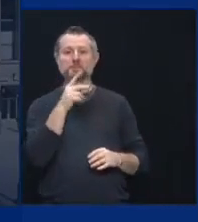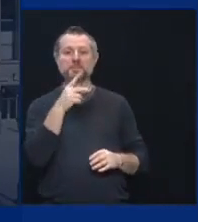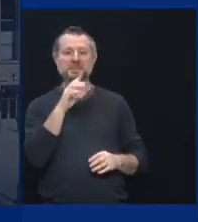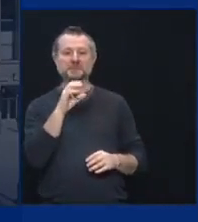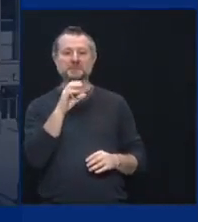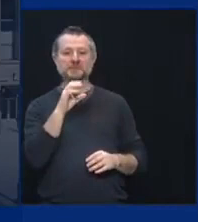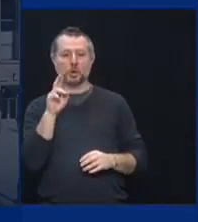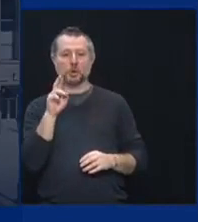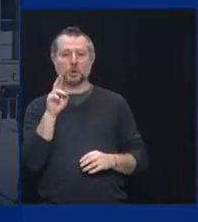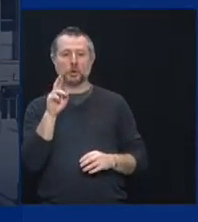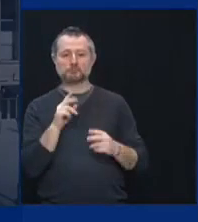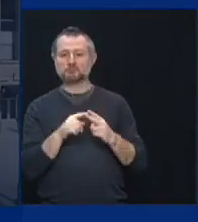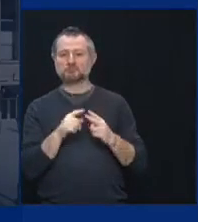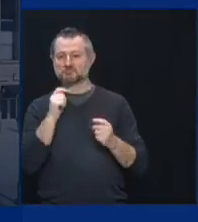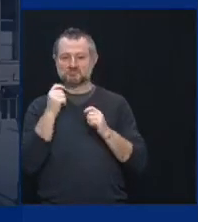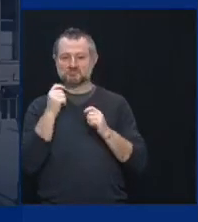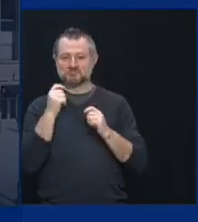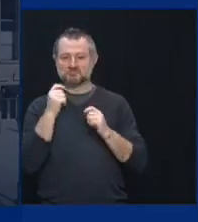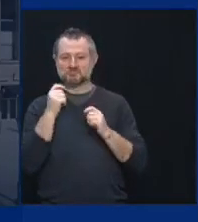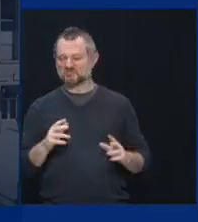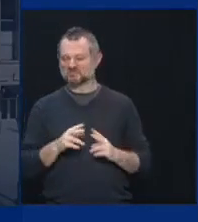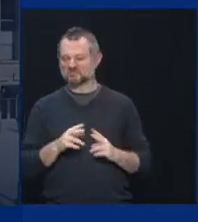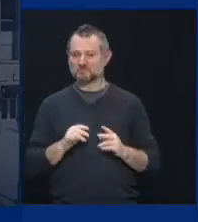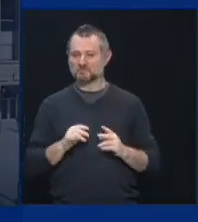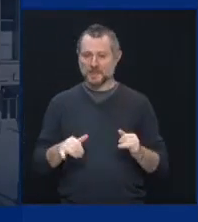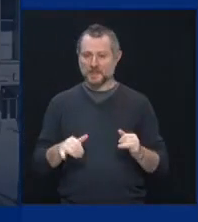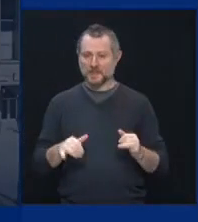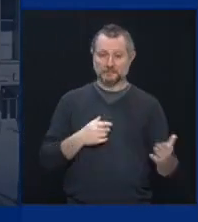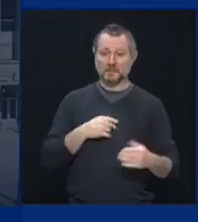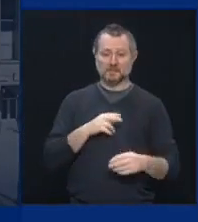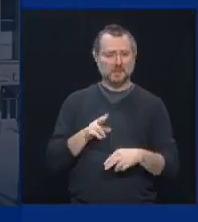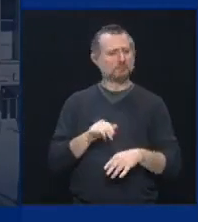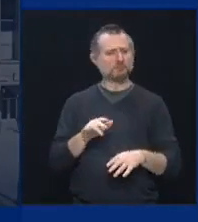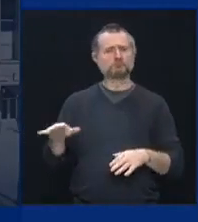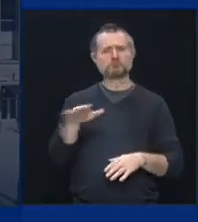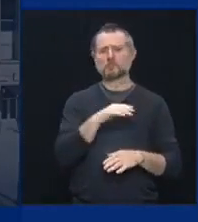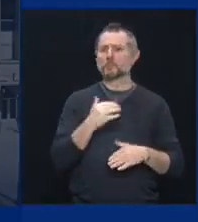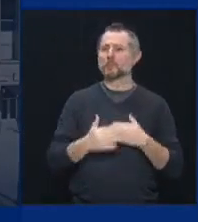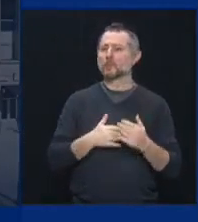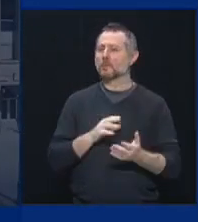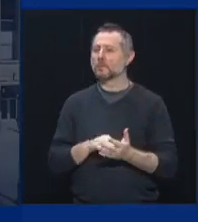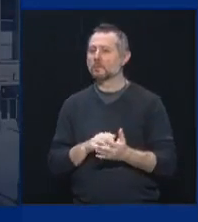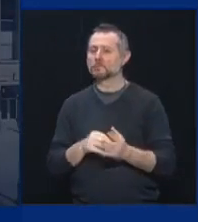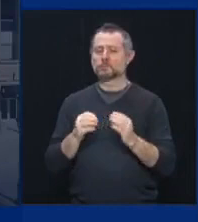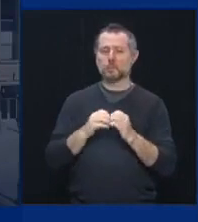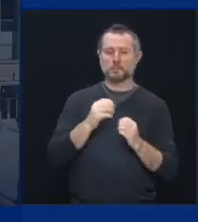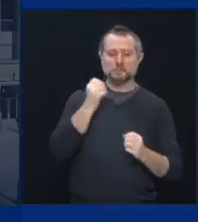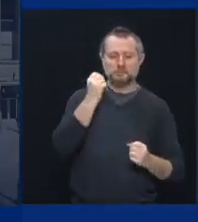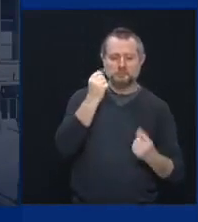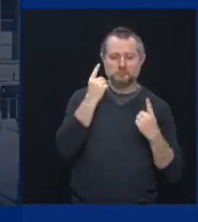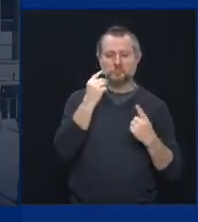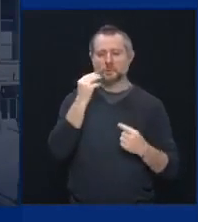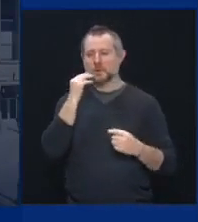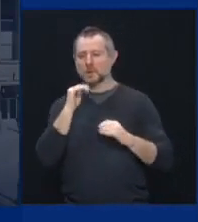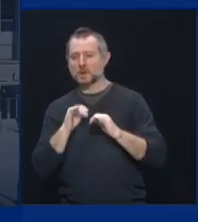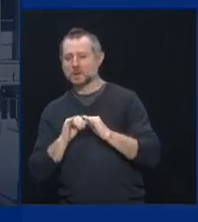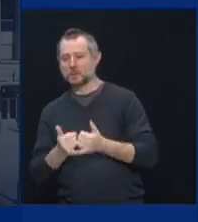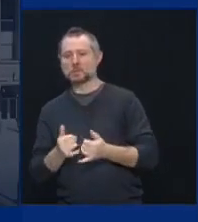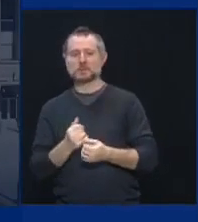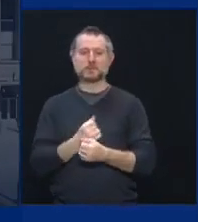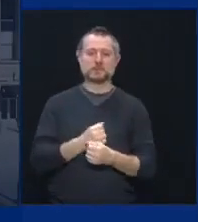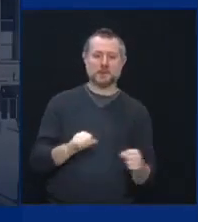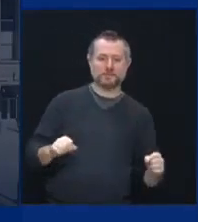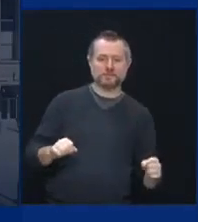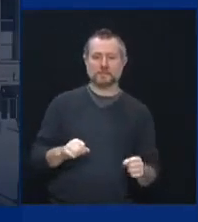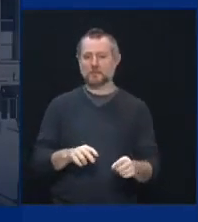moves on and as our experience grows and we see how the games work, we then